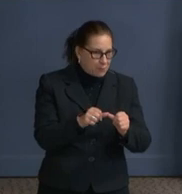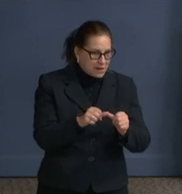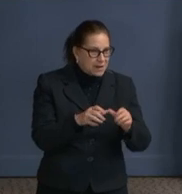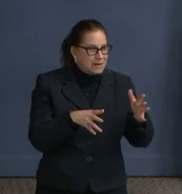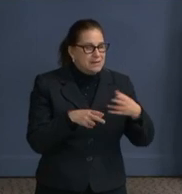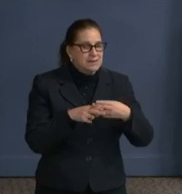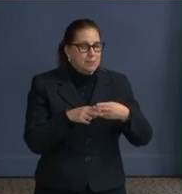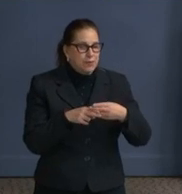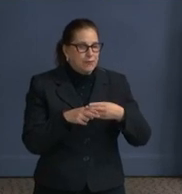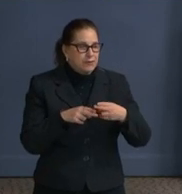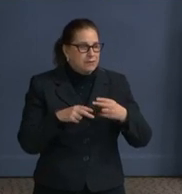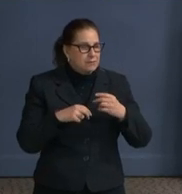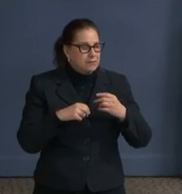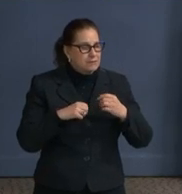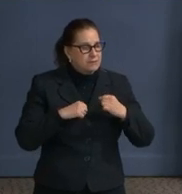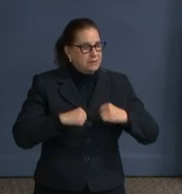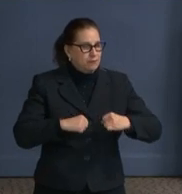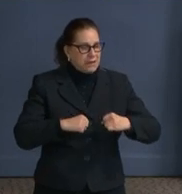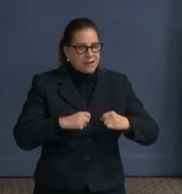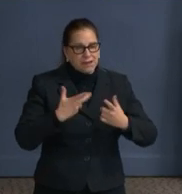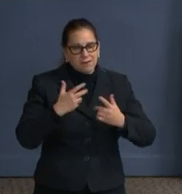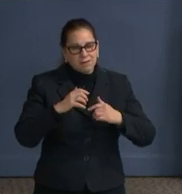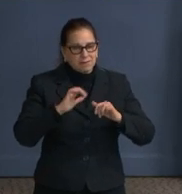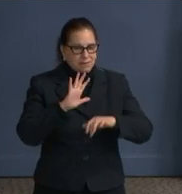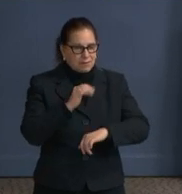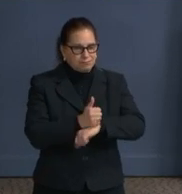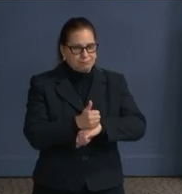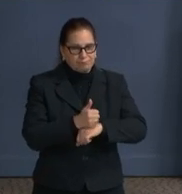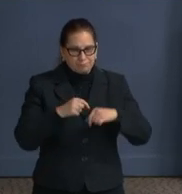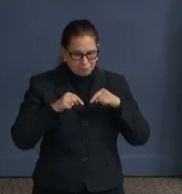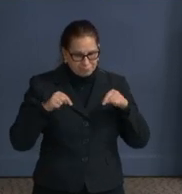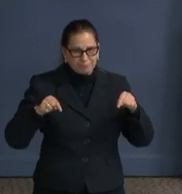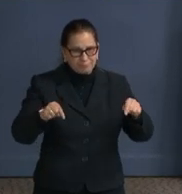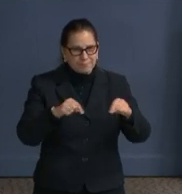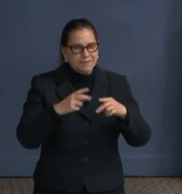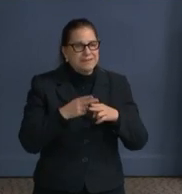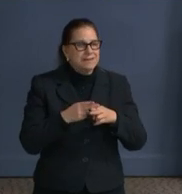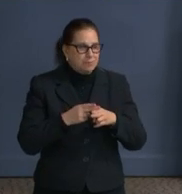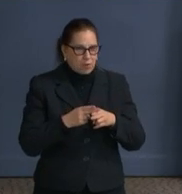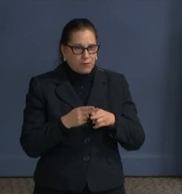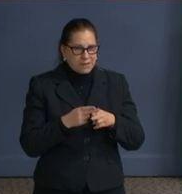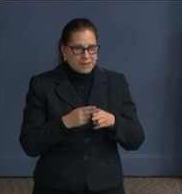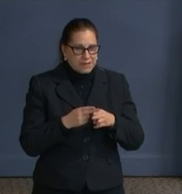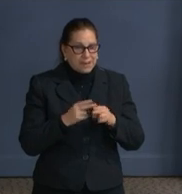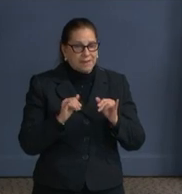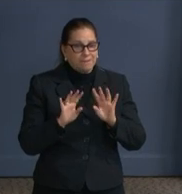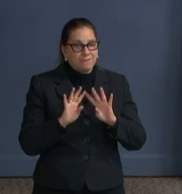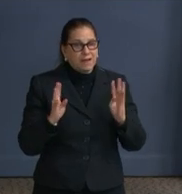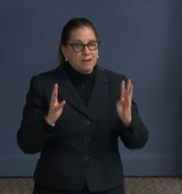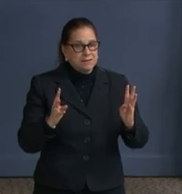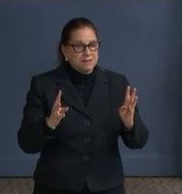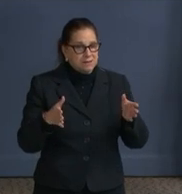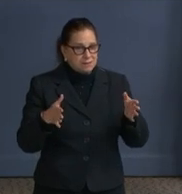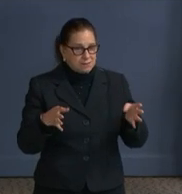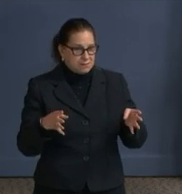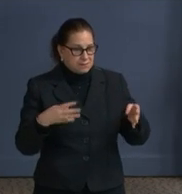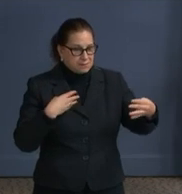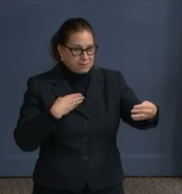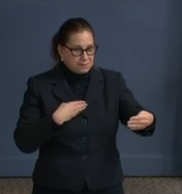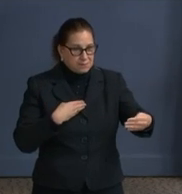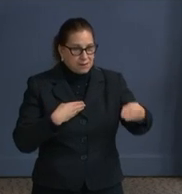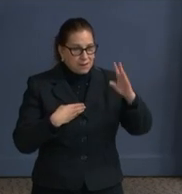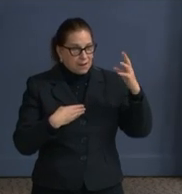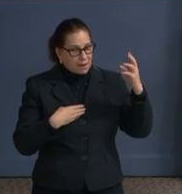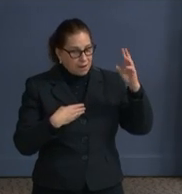and I would view the fencing around, certainly the current fencing around the Capitol would be temporary as well.